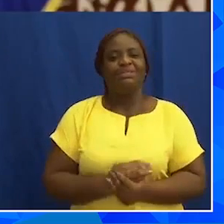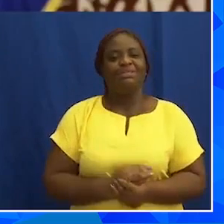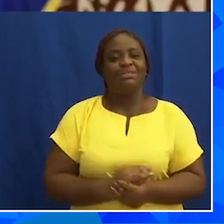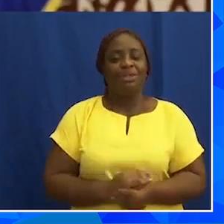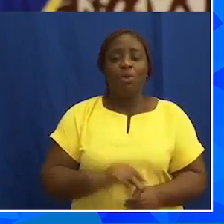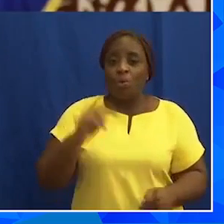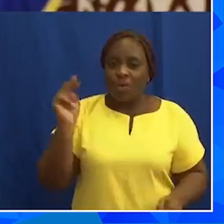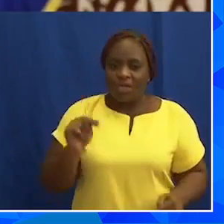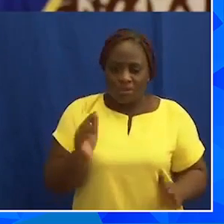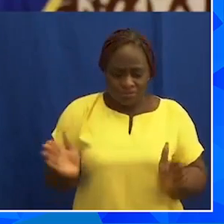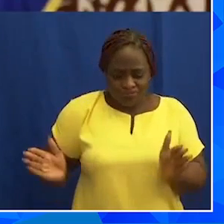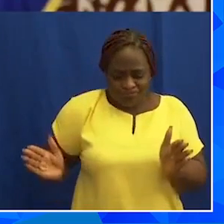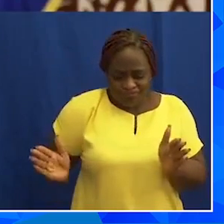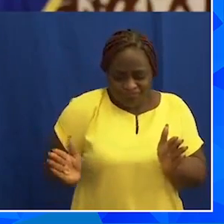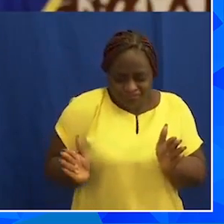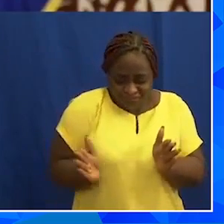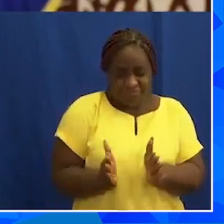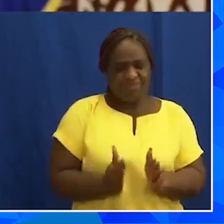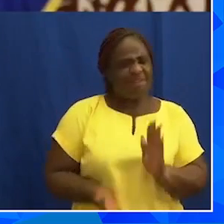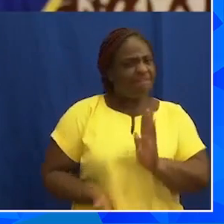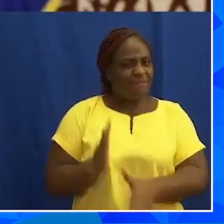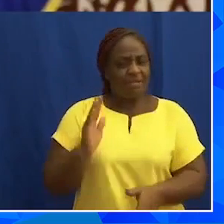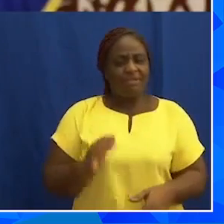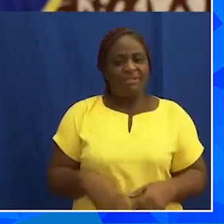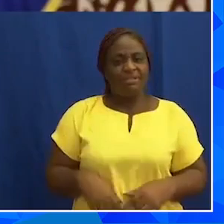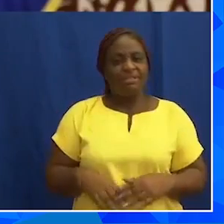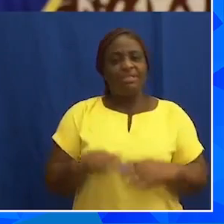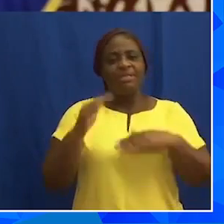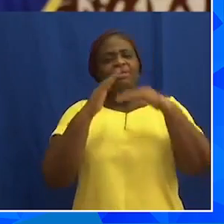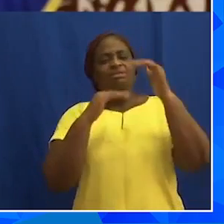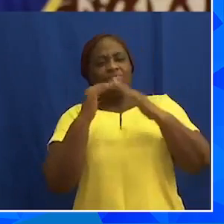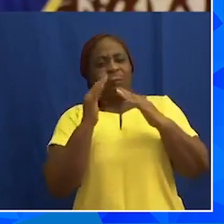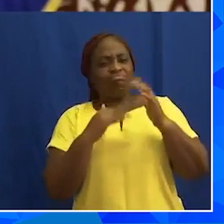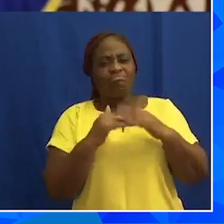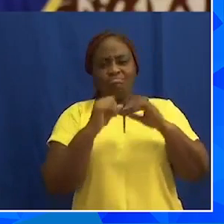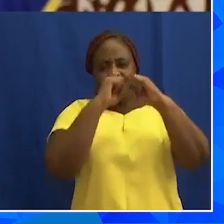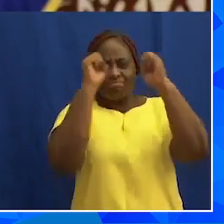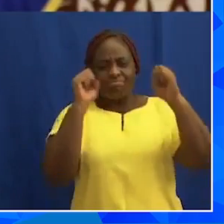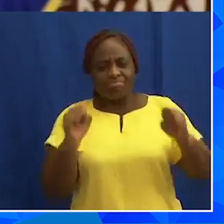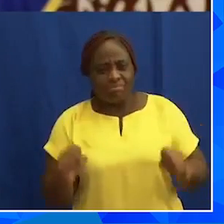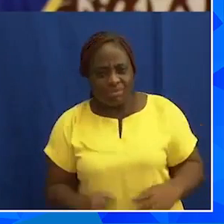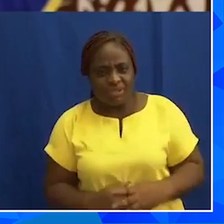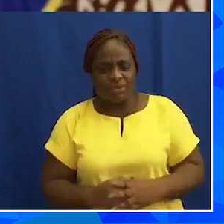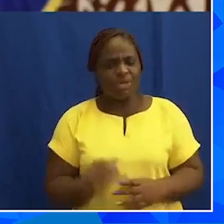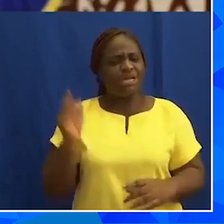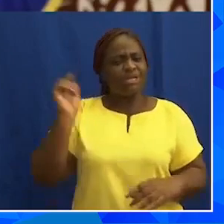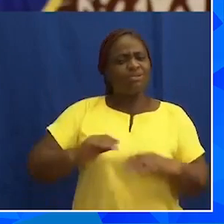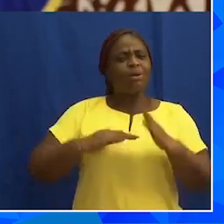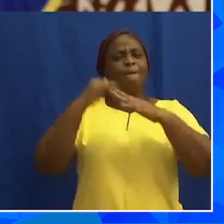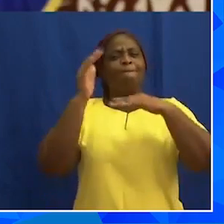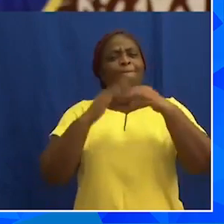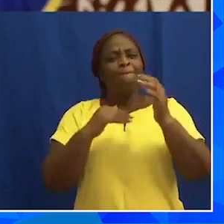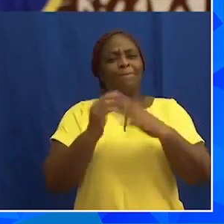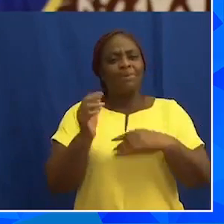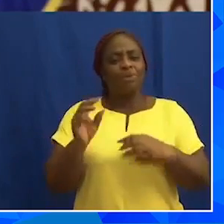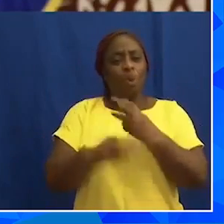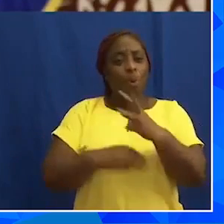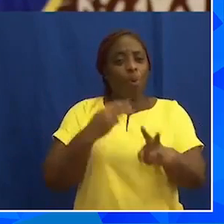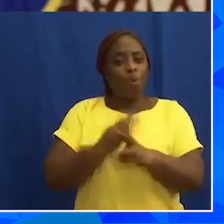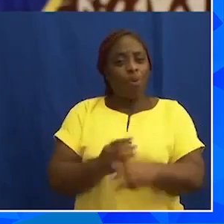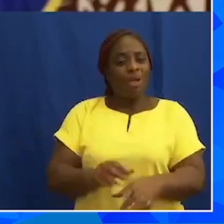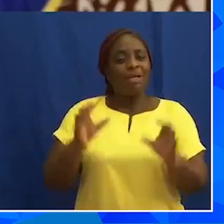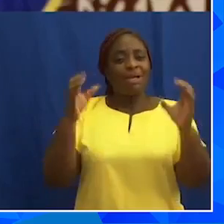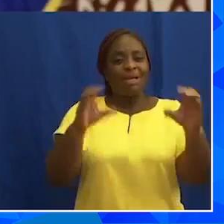We need to close rapidly the infrastructure gap. We need to build a world-class